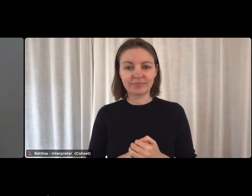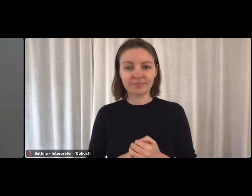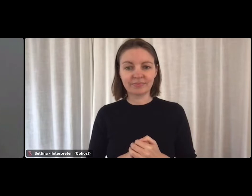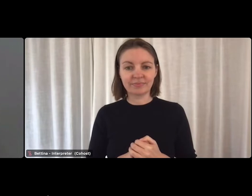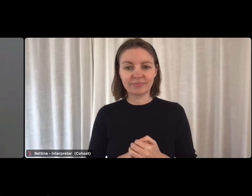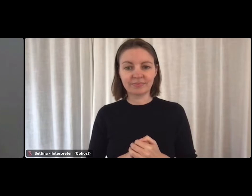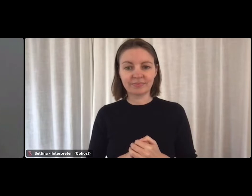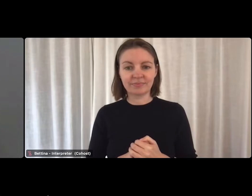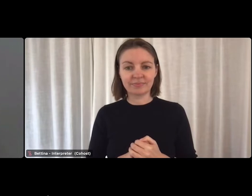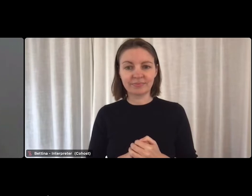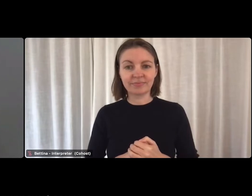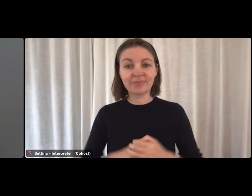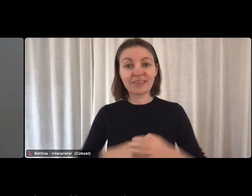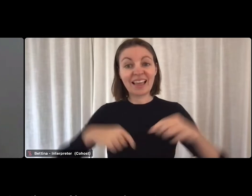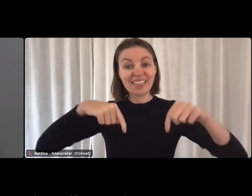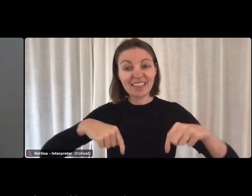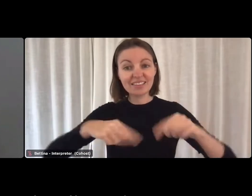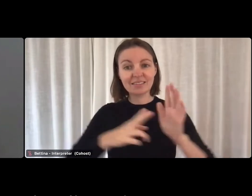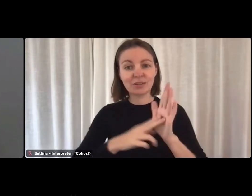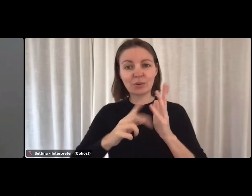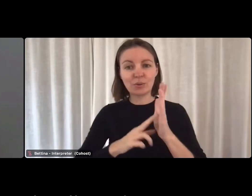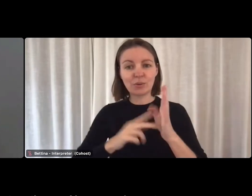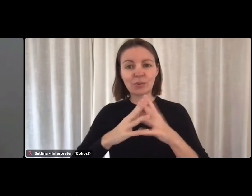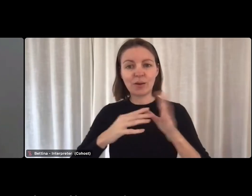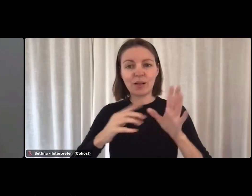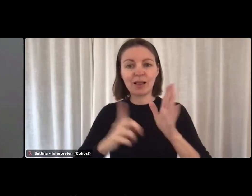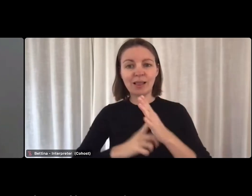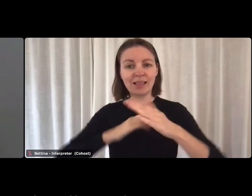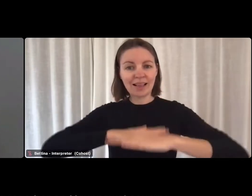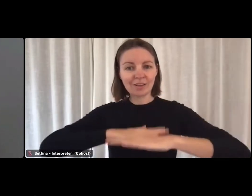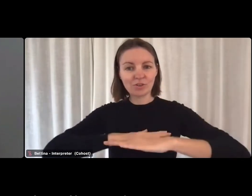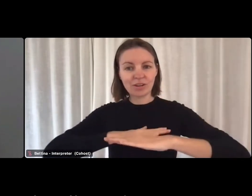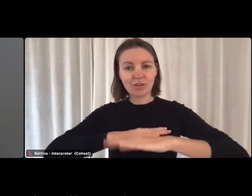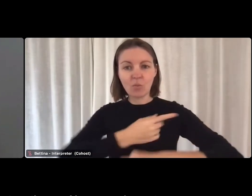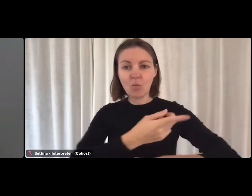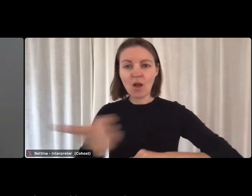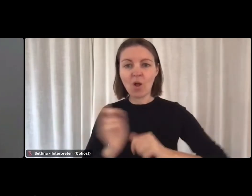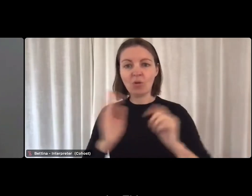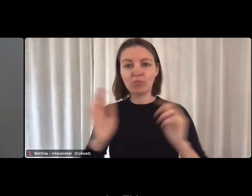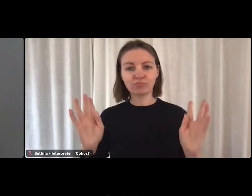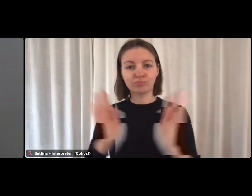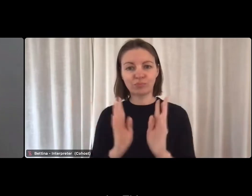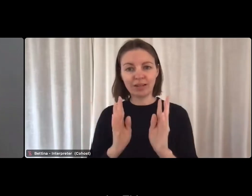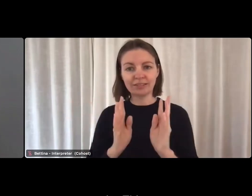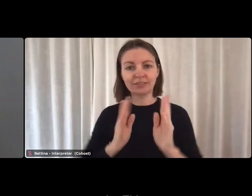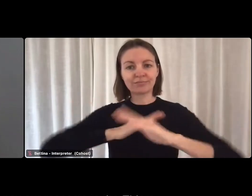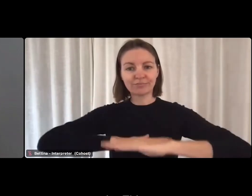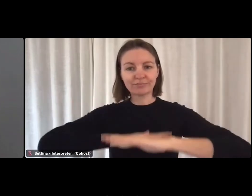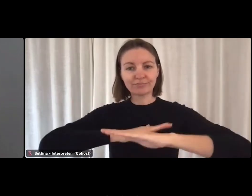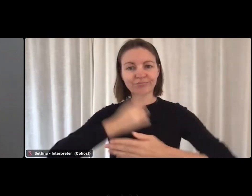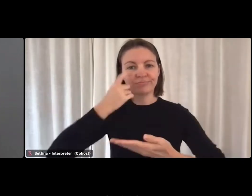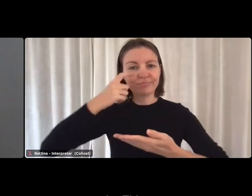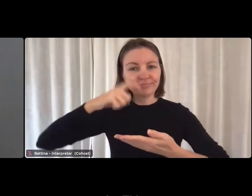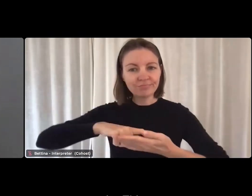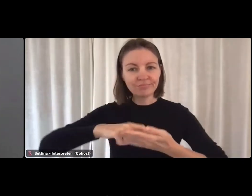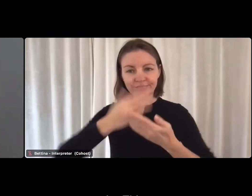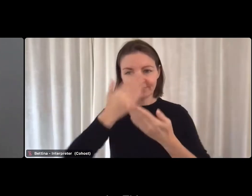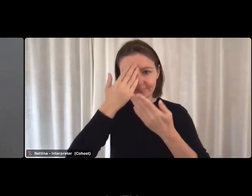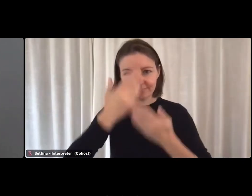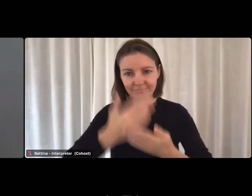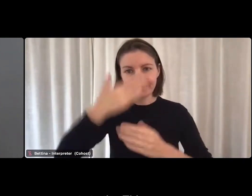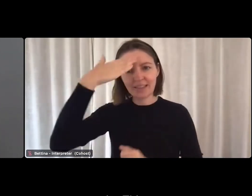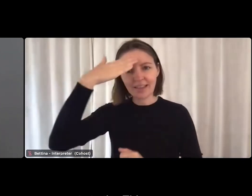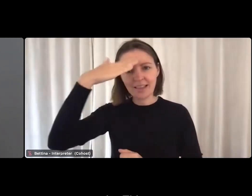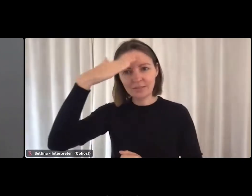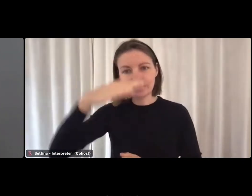This is Ngunnawal country. Today we are all meeting together on Ngunnawal country. We acknowledge and pay our respects to the elders